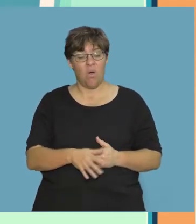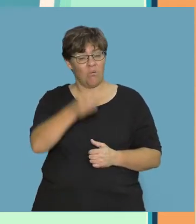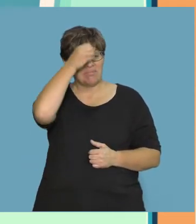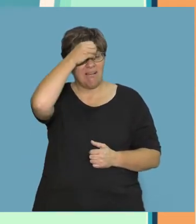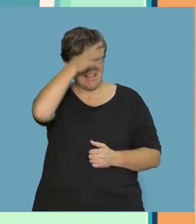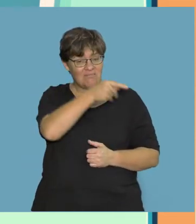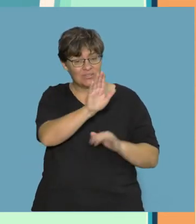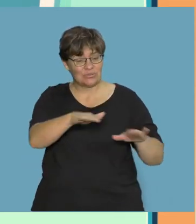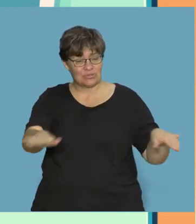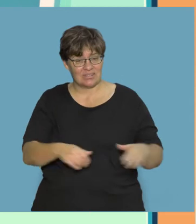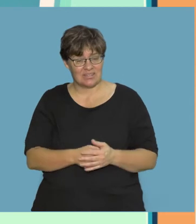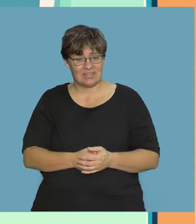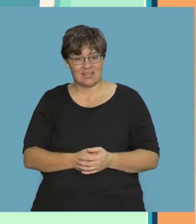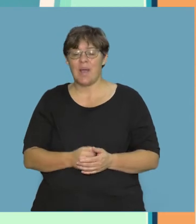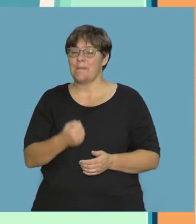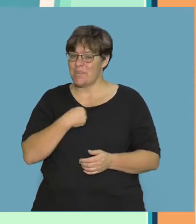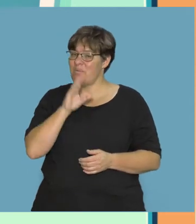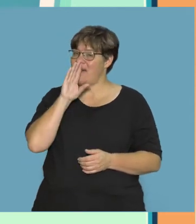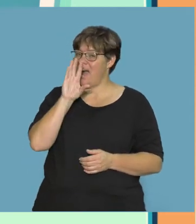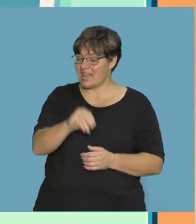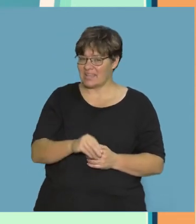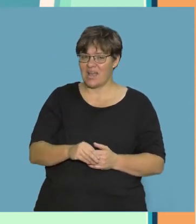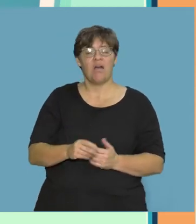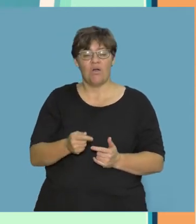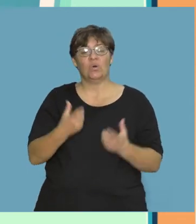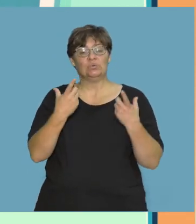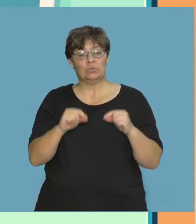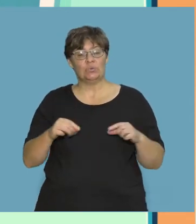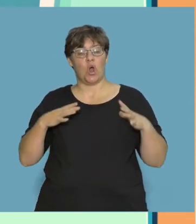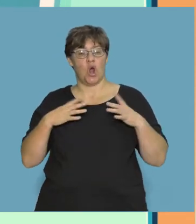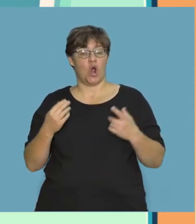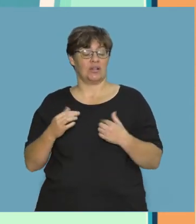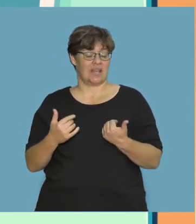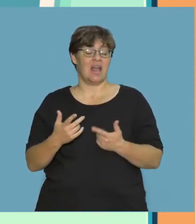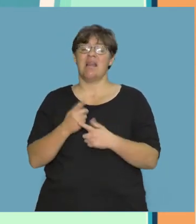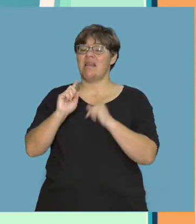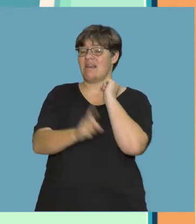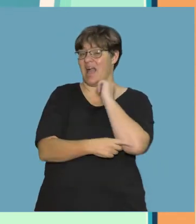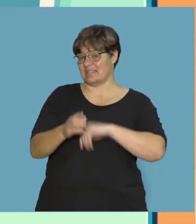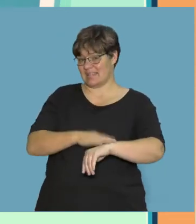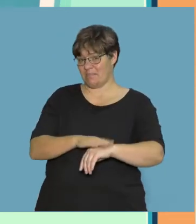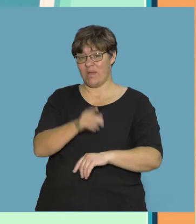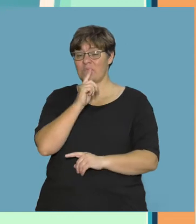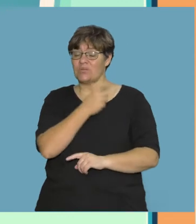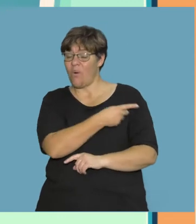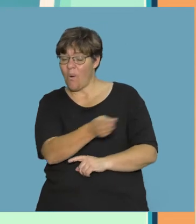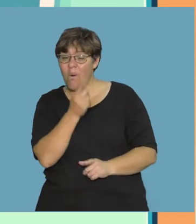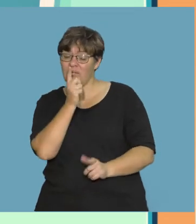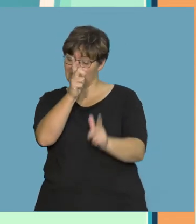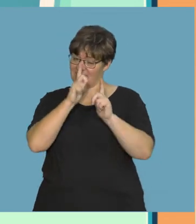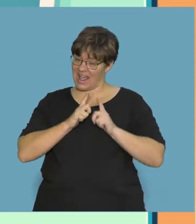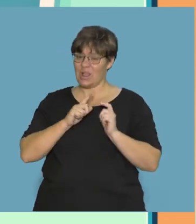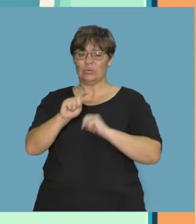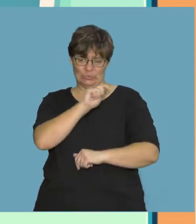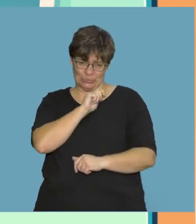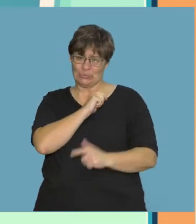What clever children? I am going to ask you what you did in your holidays one last time And you must all